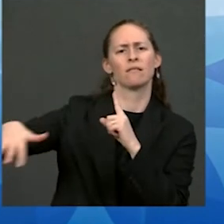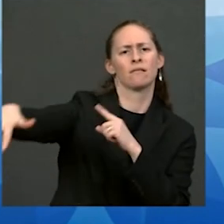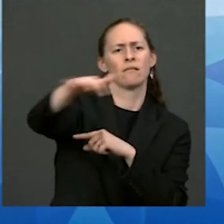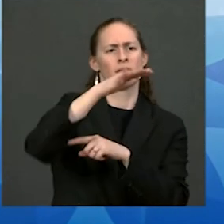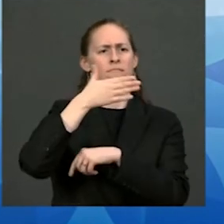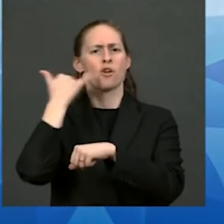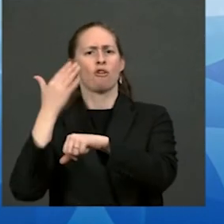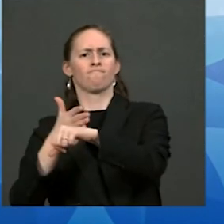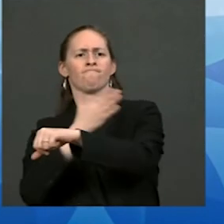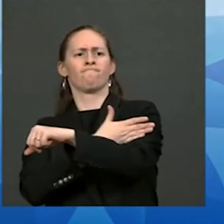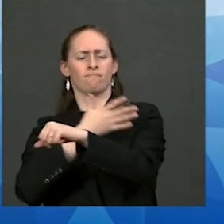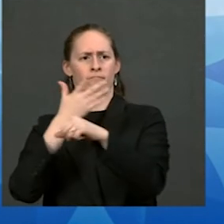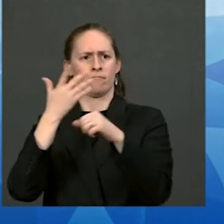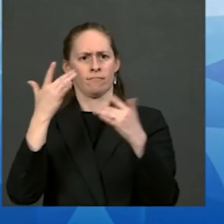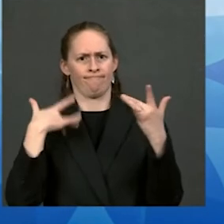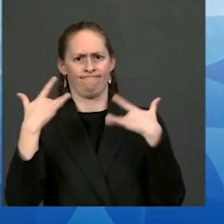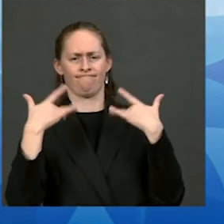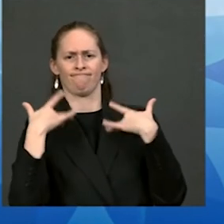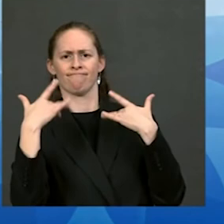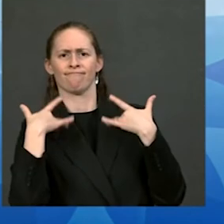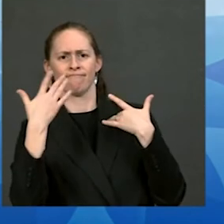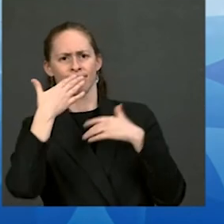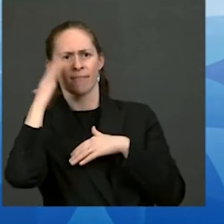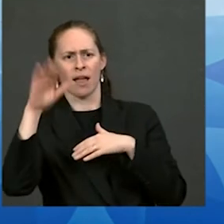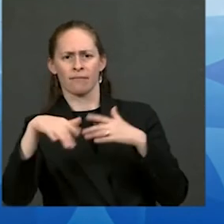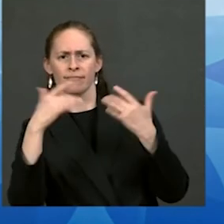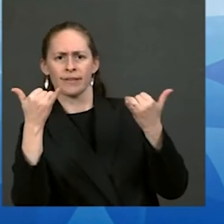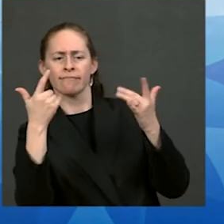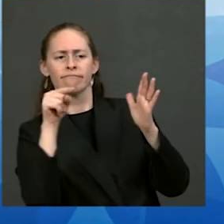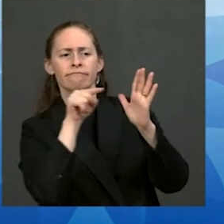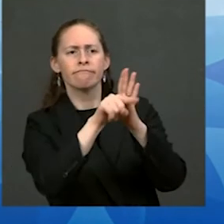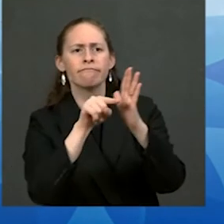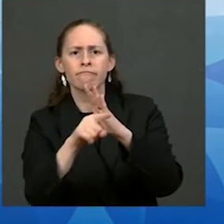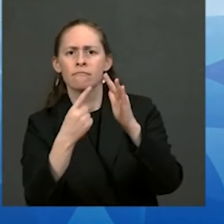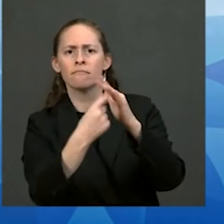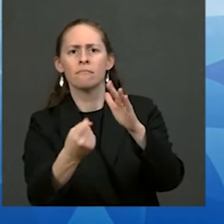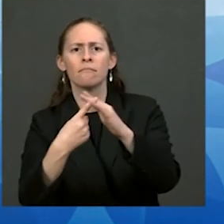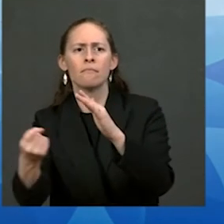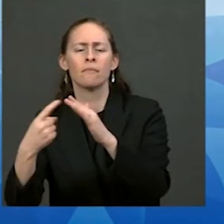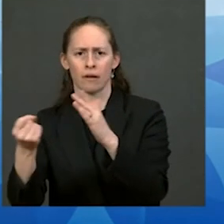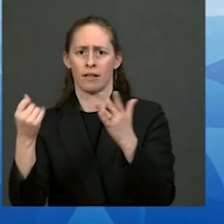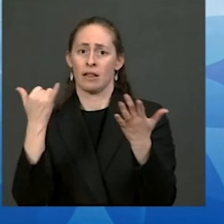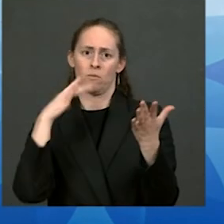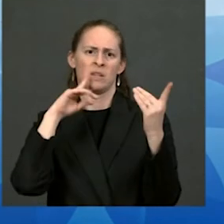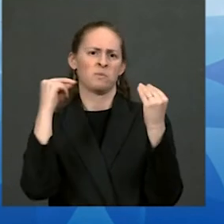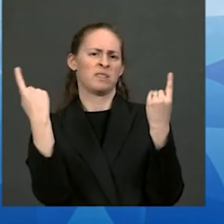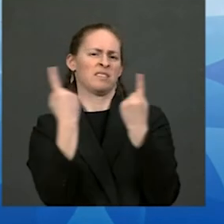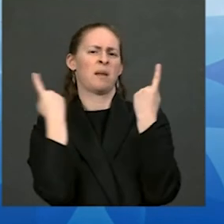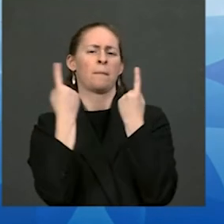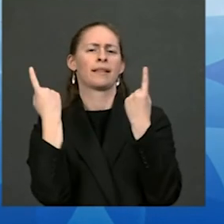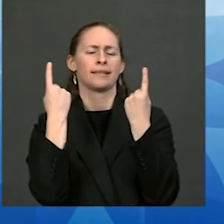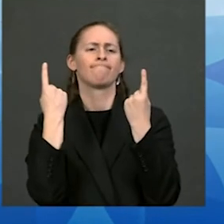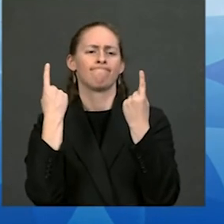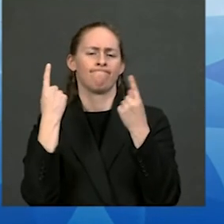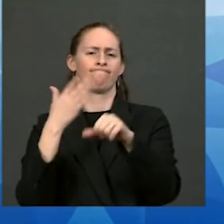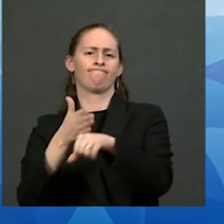missing or murdered indigenous people i'm proud to sign it it's long overdue